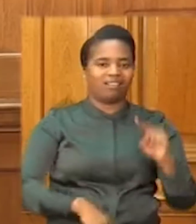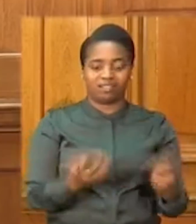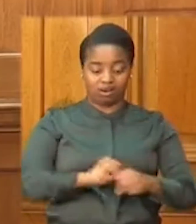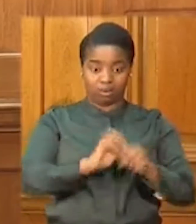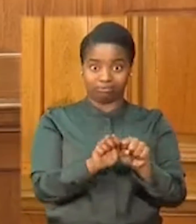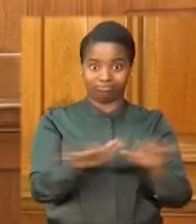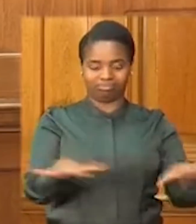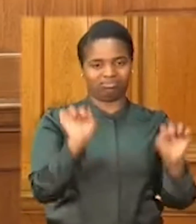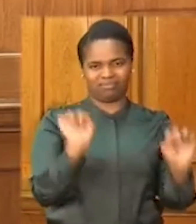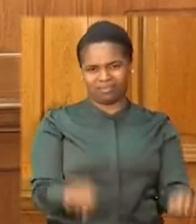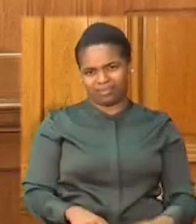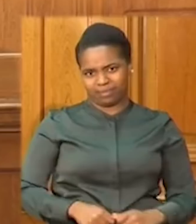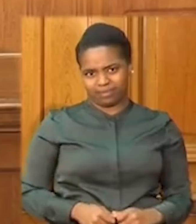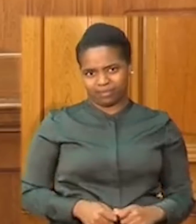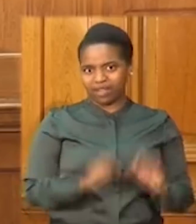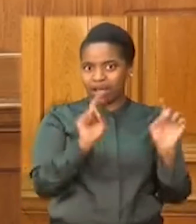the disease.